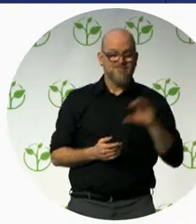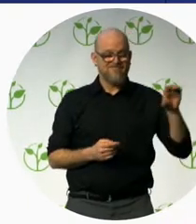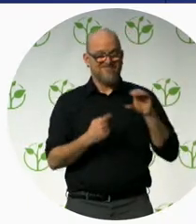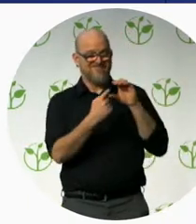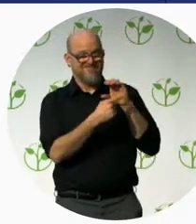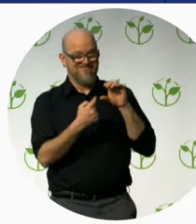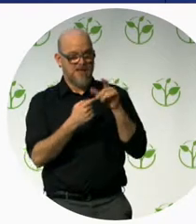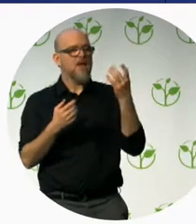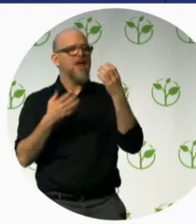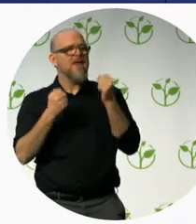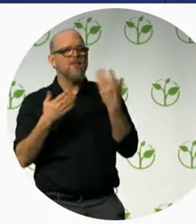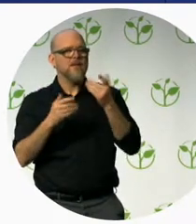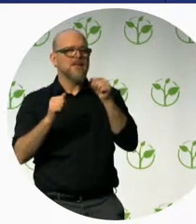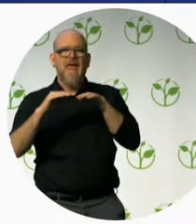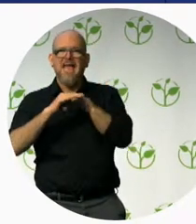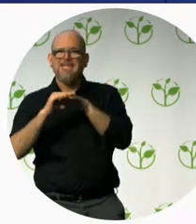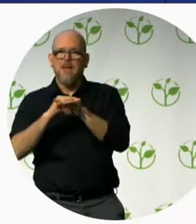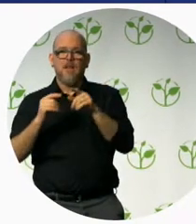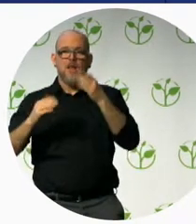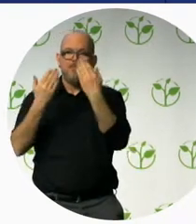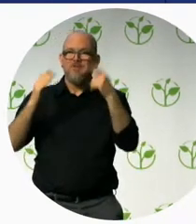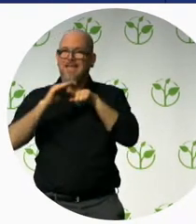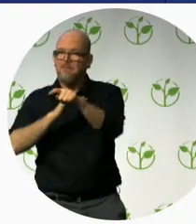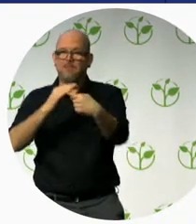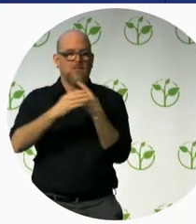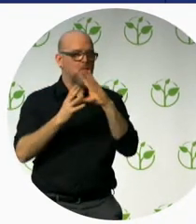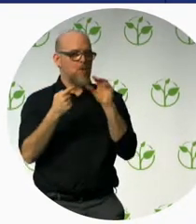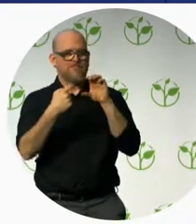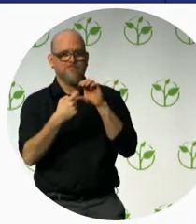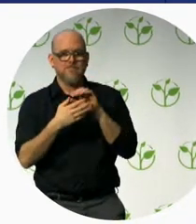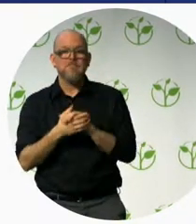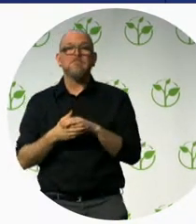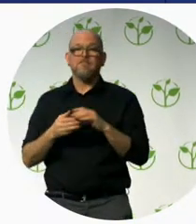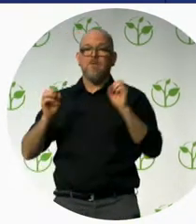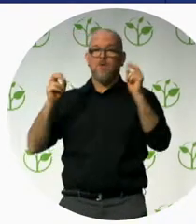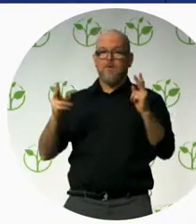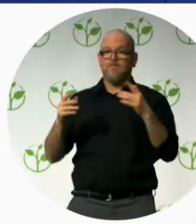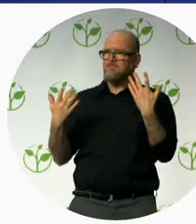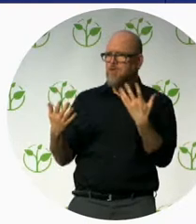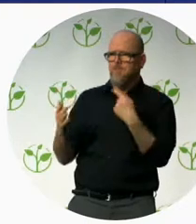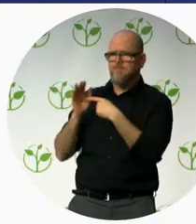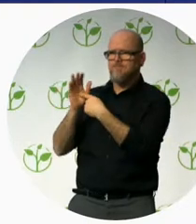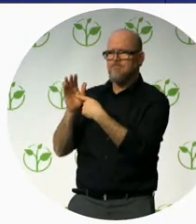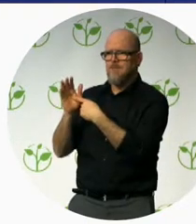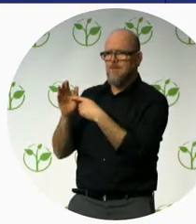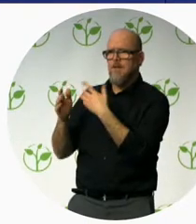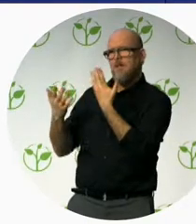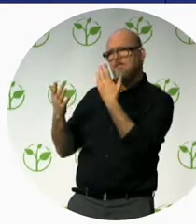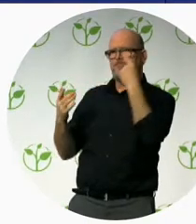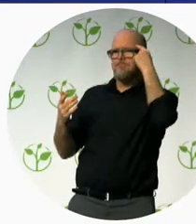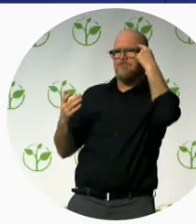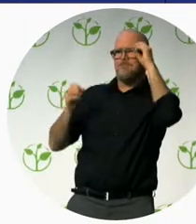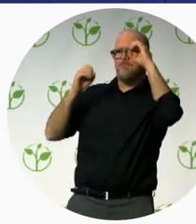Finally, I would like to mention that in my native region, Silesia, we can showcase some excellent examples.